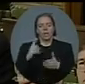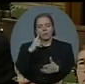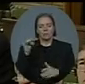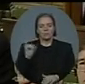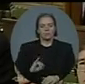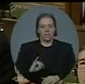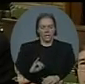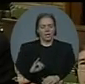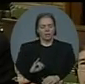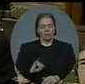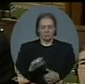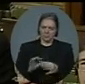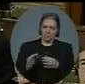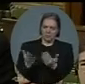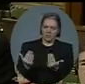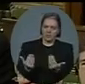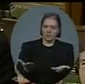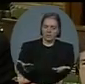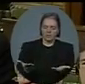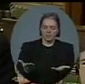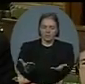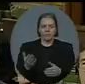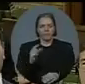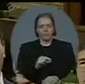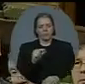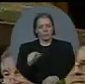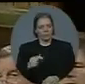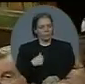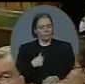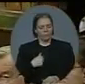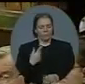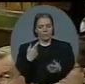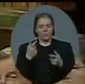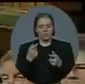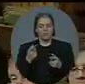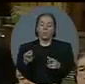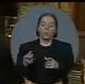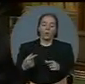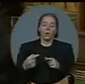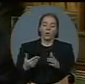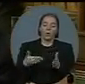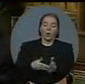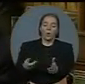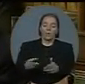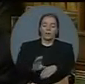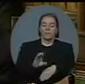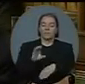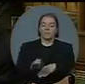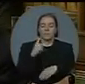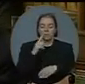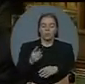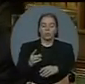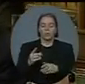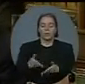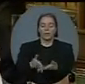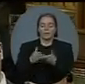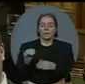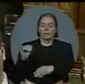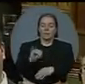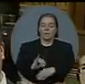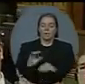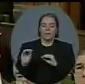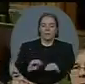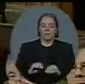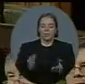by hundreds of millions of dollars, Mr. Speaker. He should tell us why he opposed an apology for the Chinese head tax, Mr. Speaker,